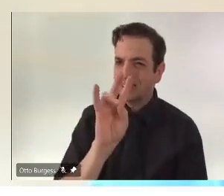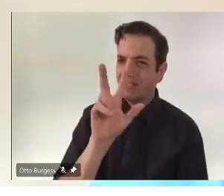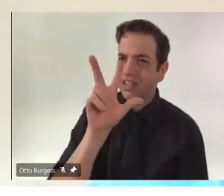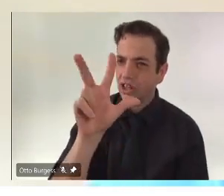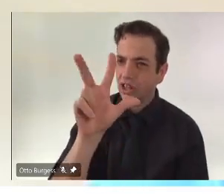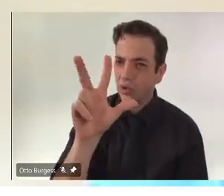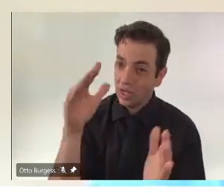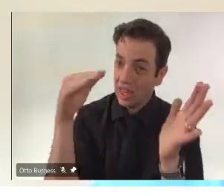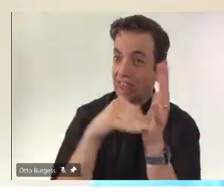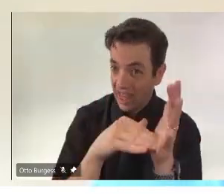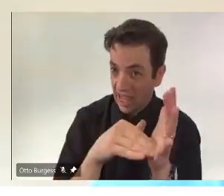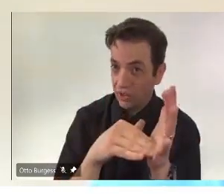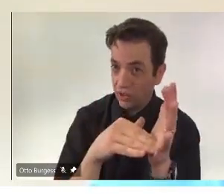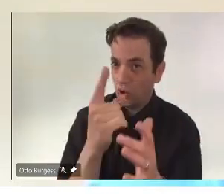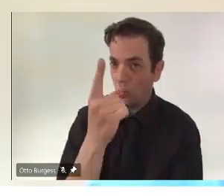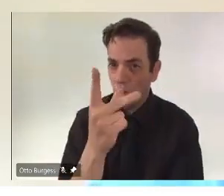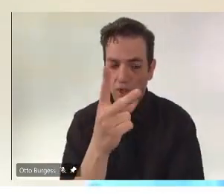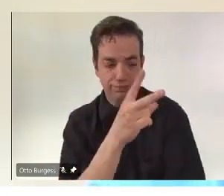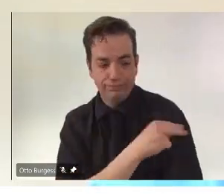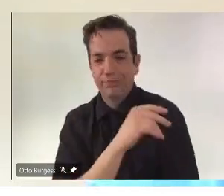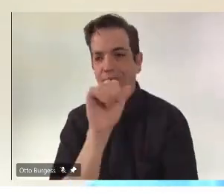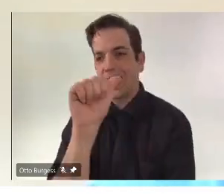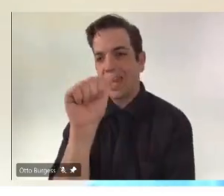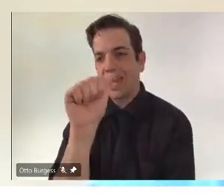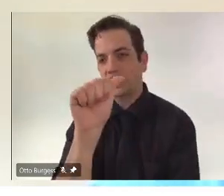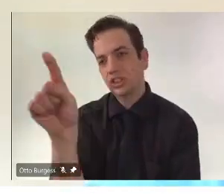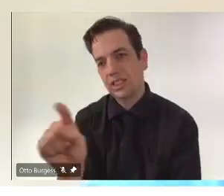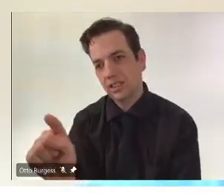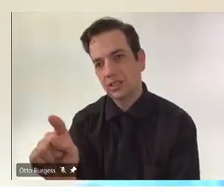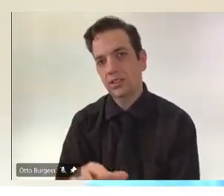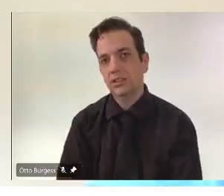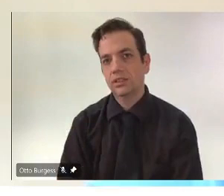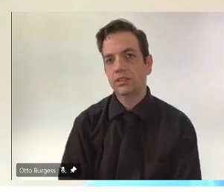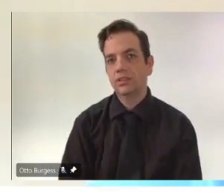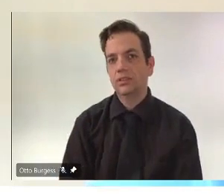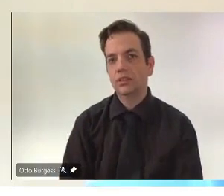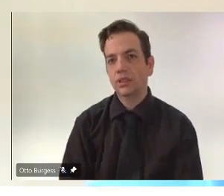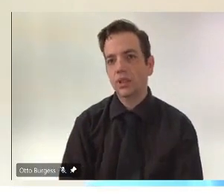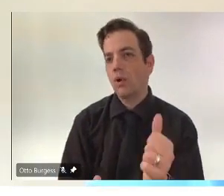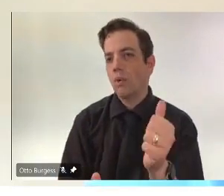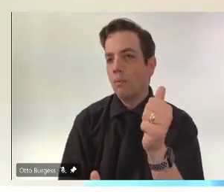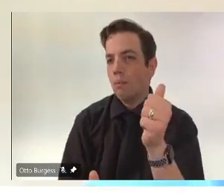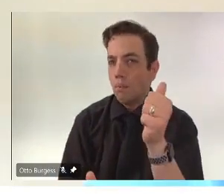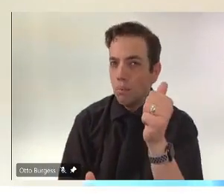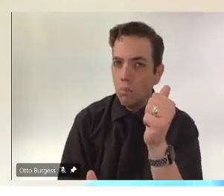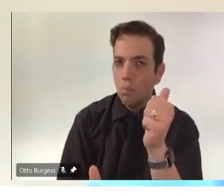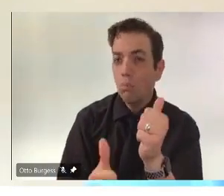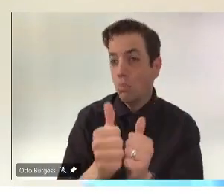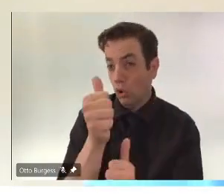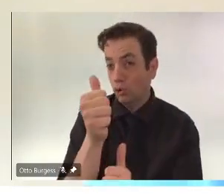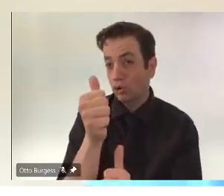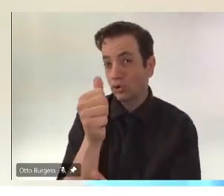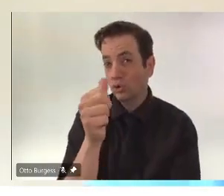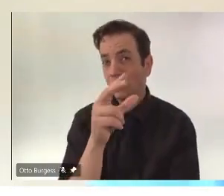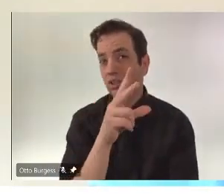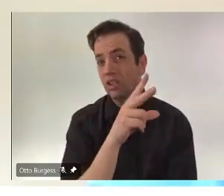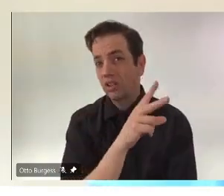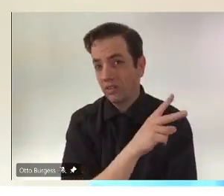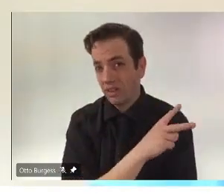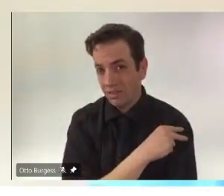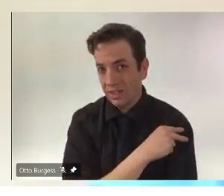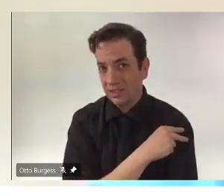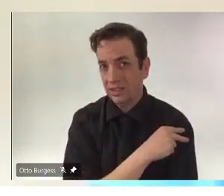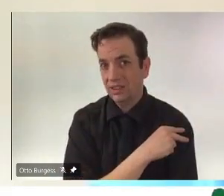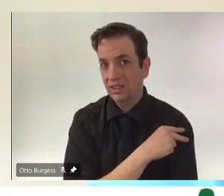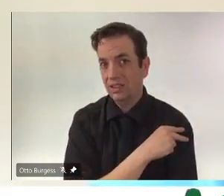So that's and but the bulk of vaccines around Scott, you may be able to present the percentage have been